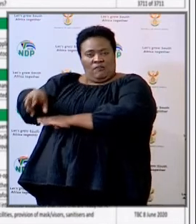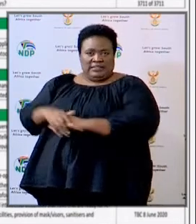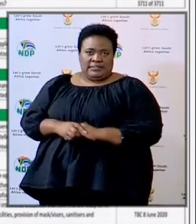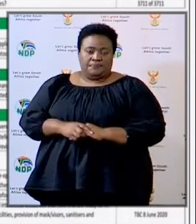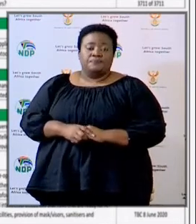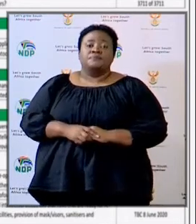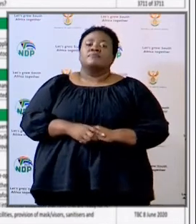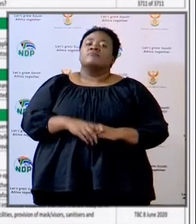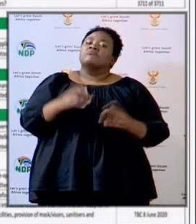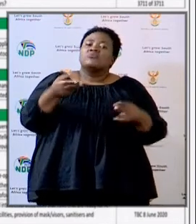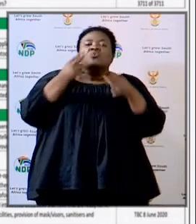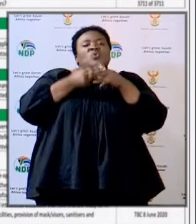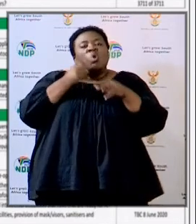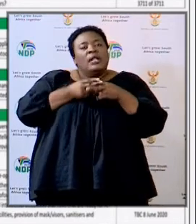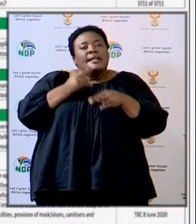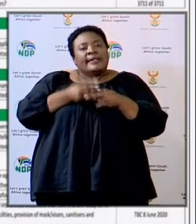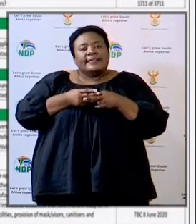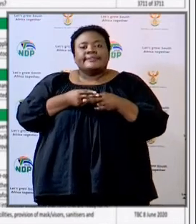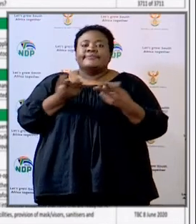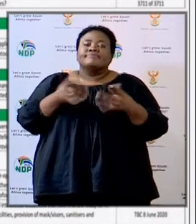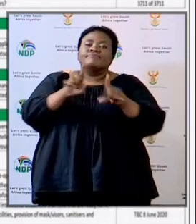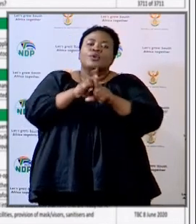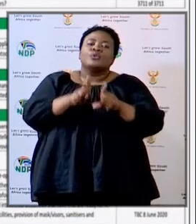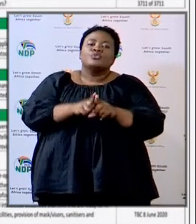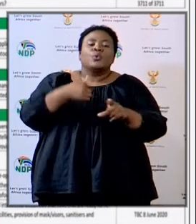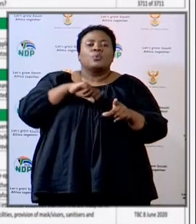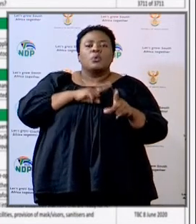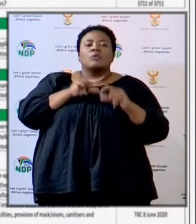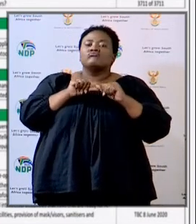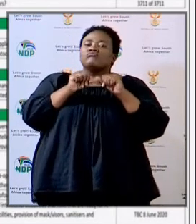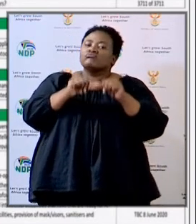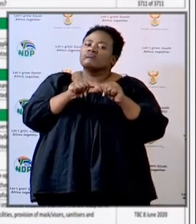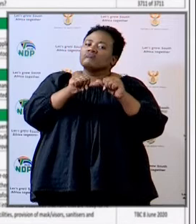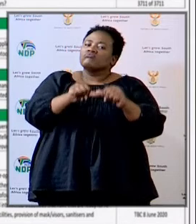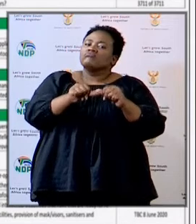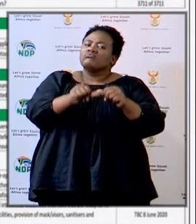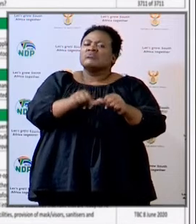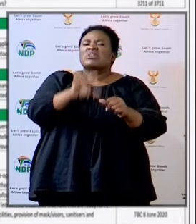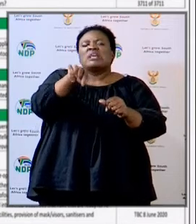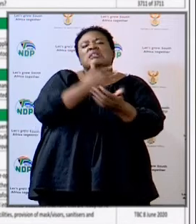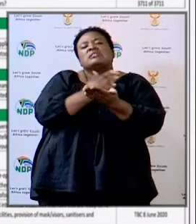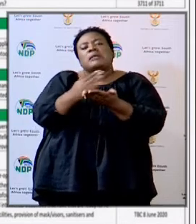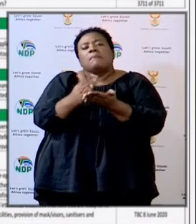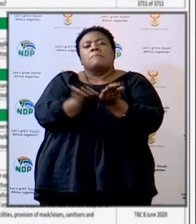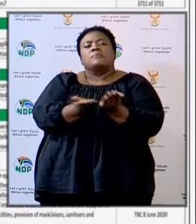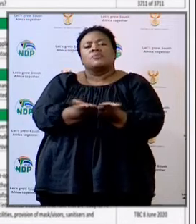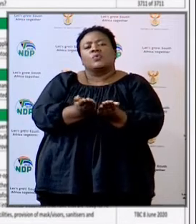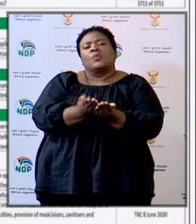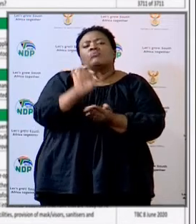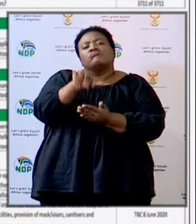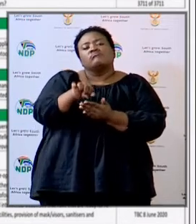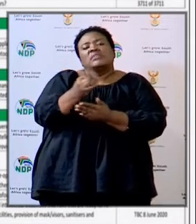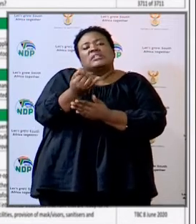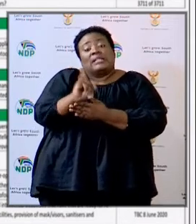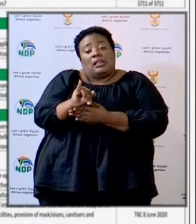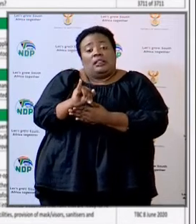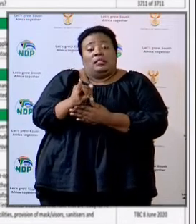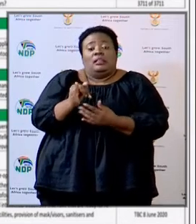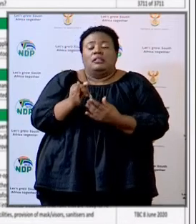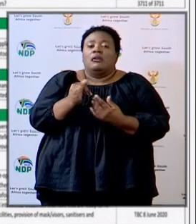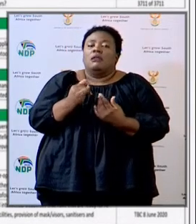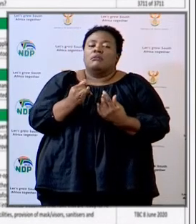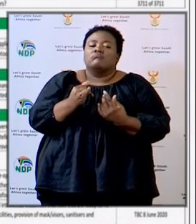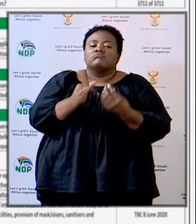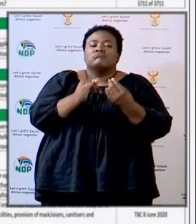we're also moving with sanitation, and again, there are still some schools that still need to be